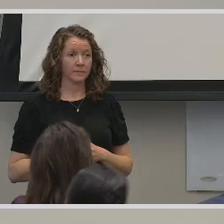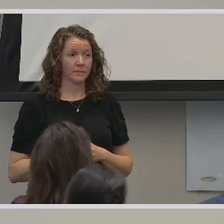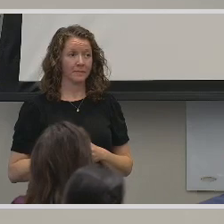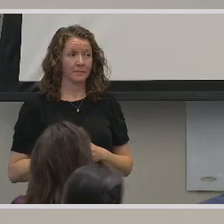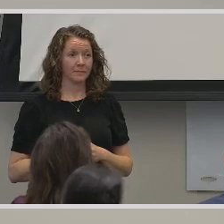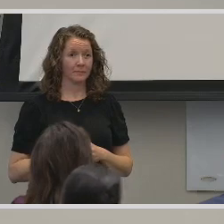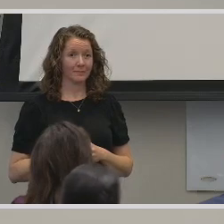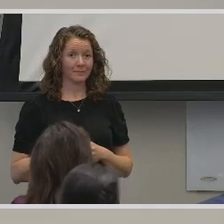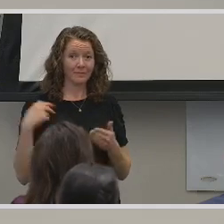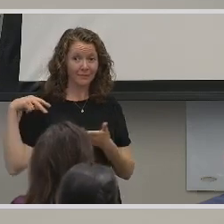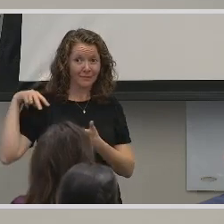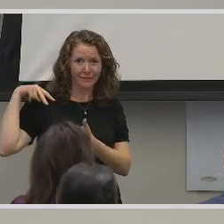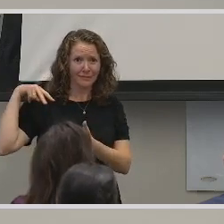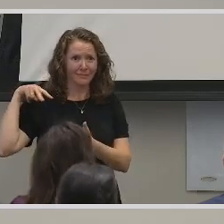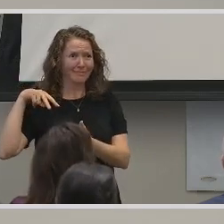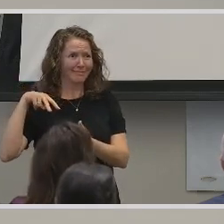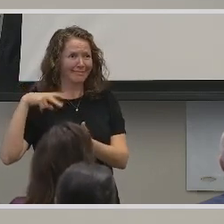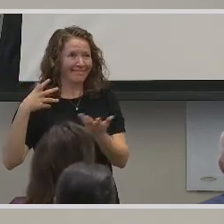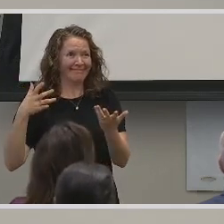Should I do a dance?